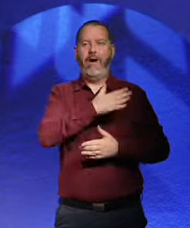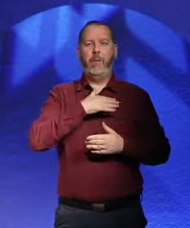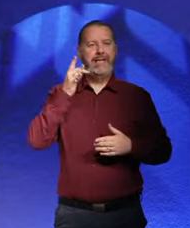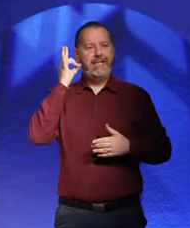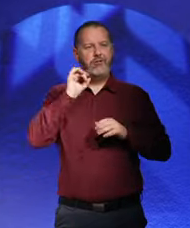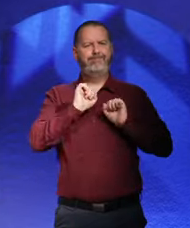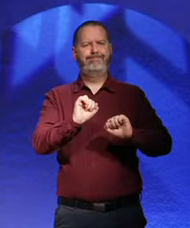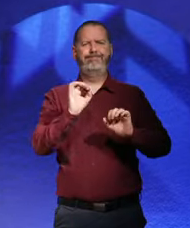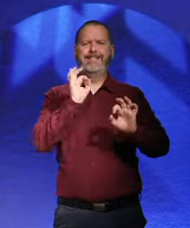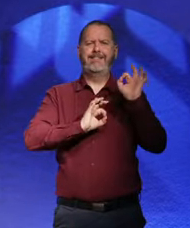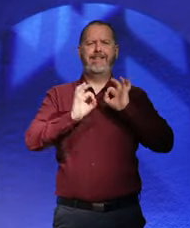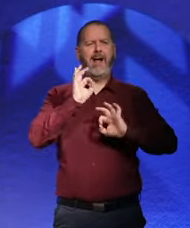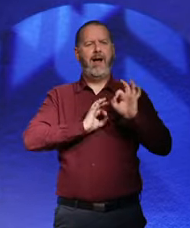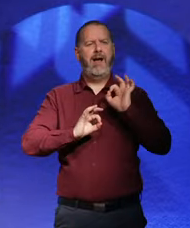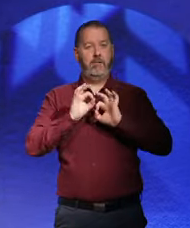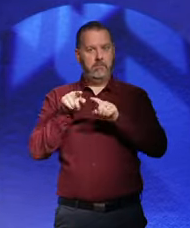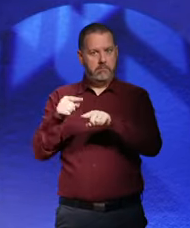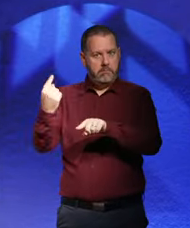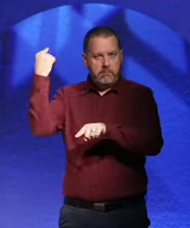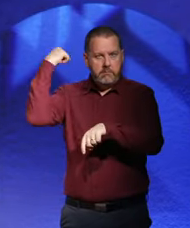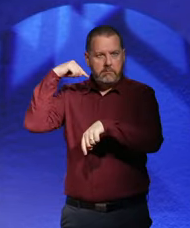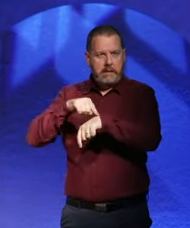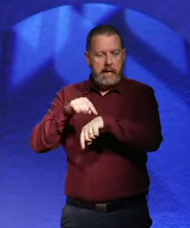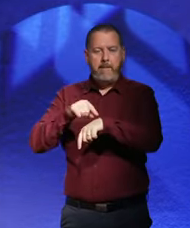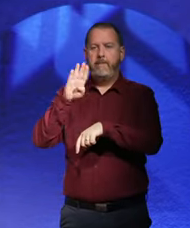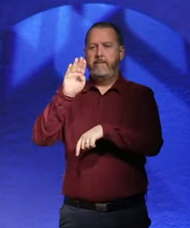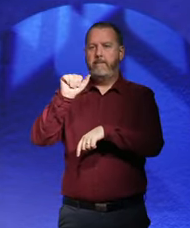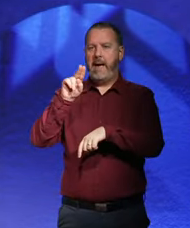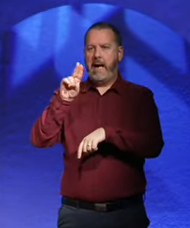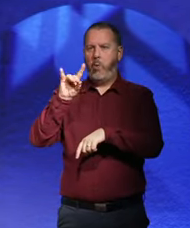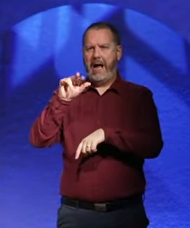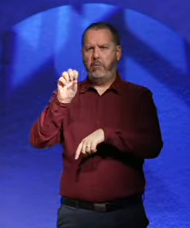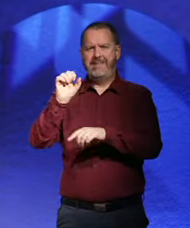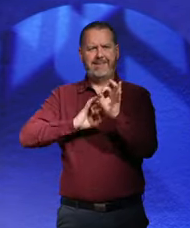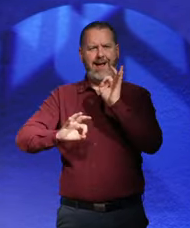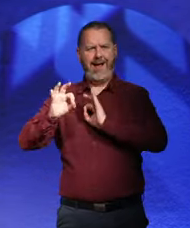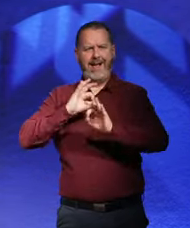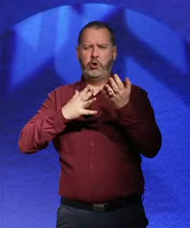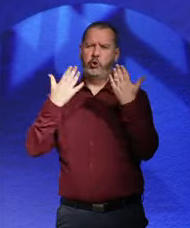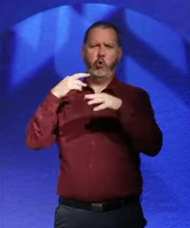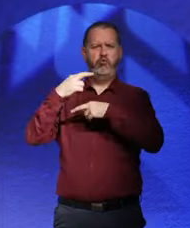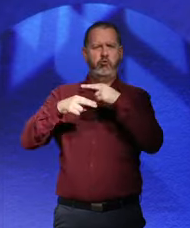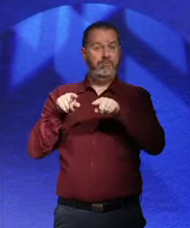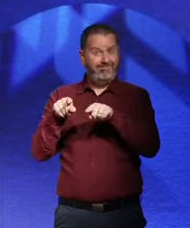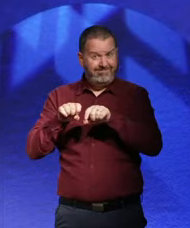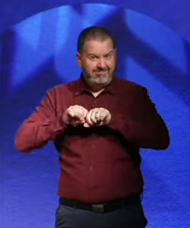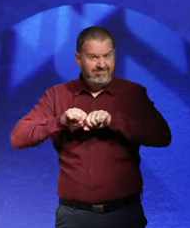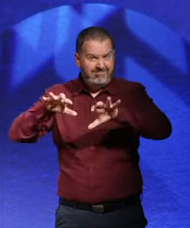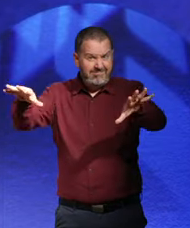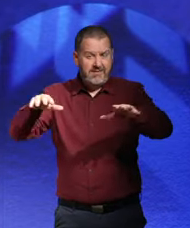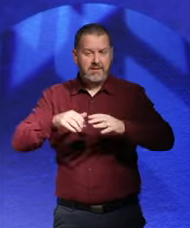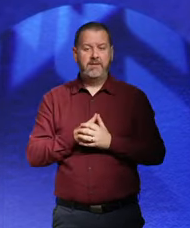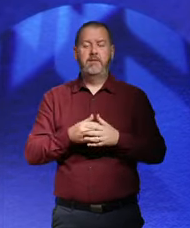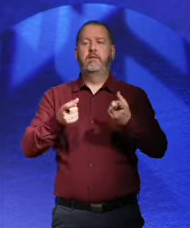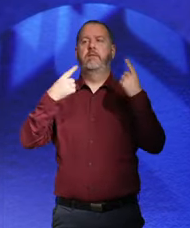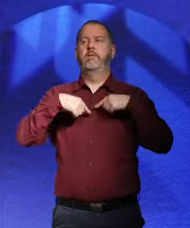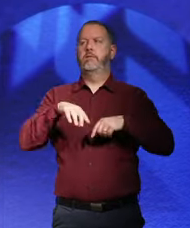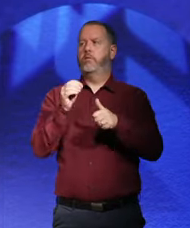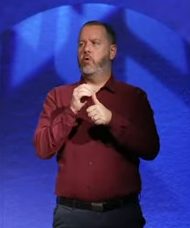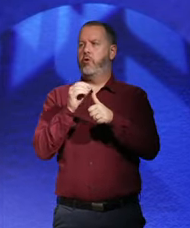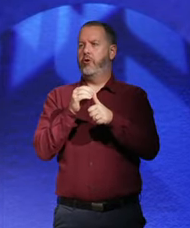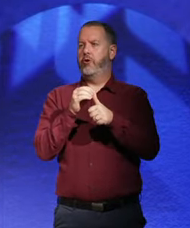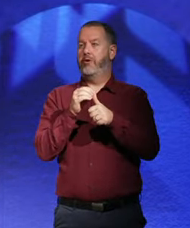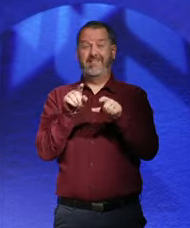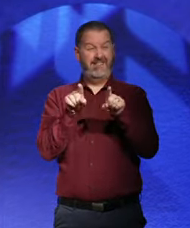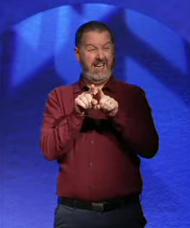popularized them in these show homes that they had. There were other things, weren't they? was... They created... You know, in keeping